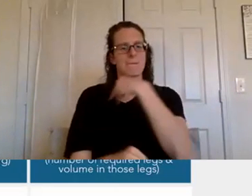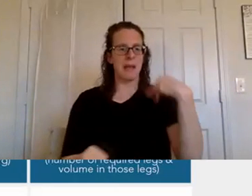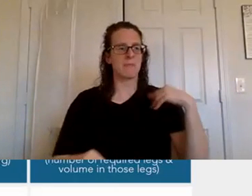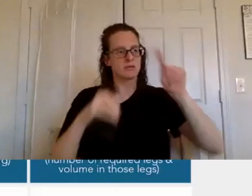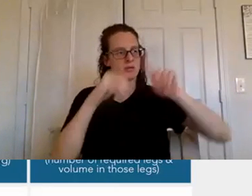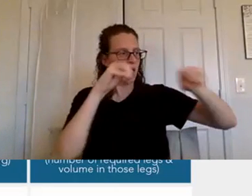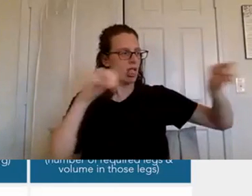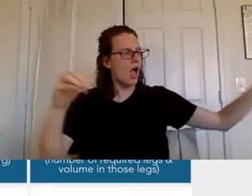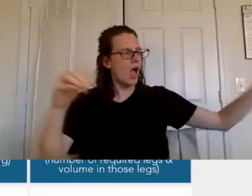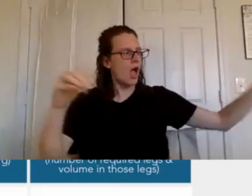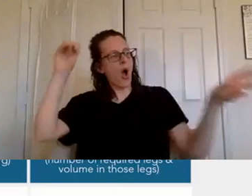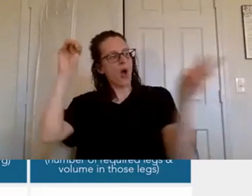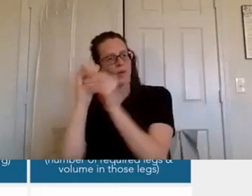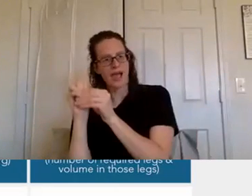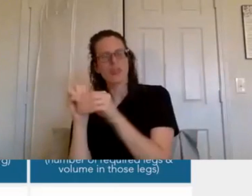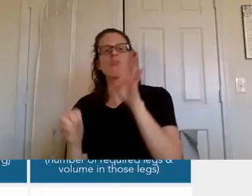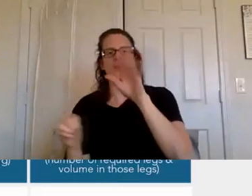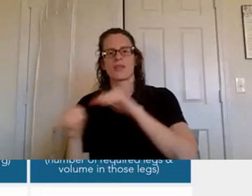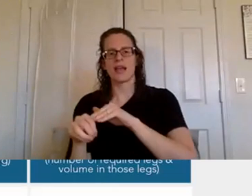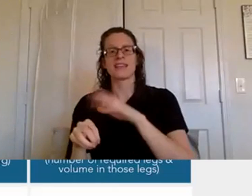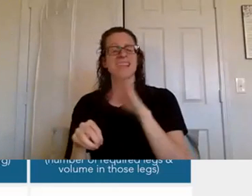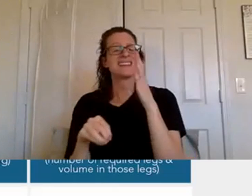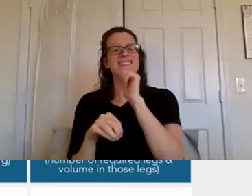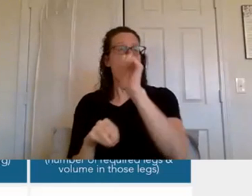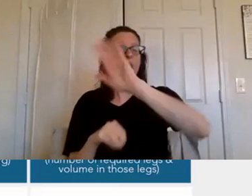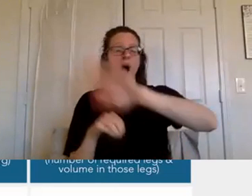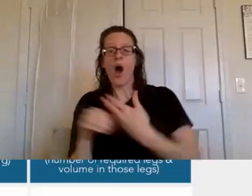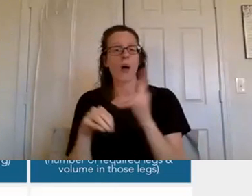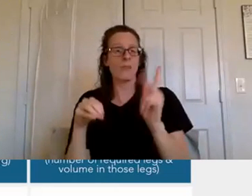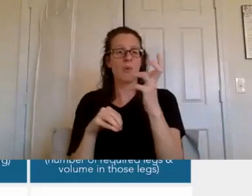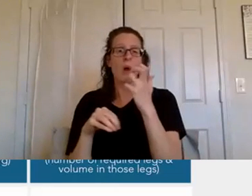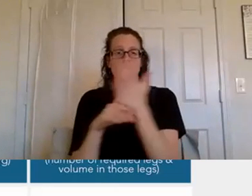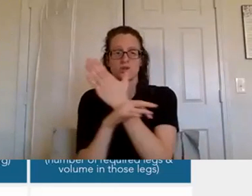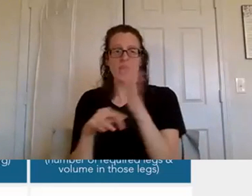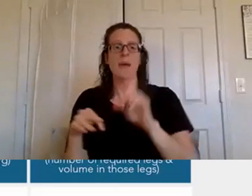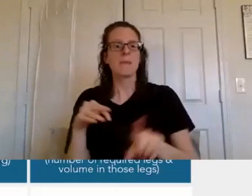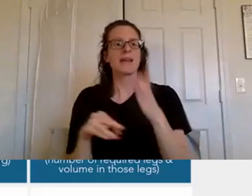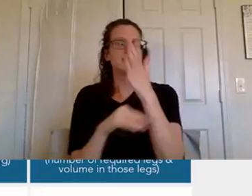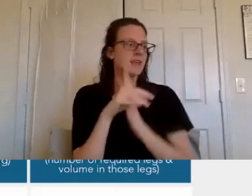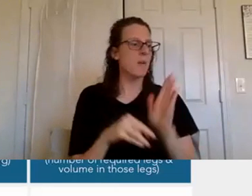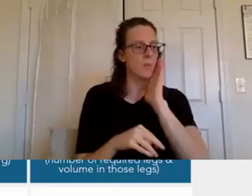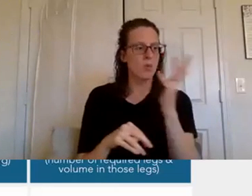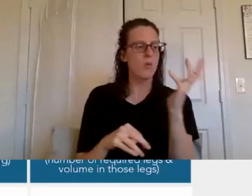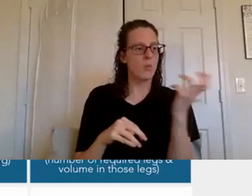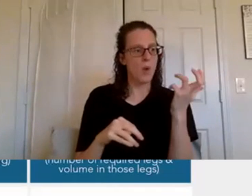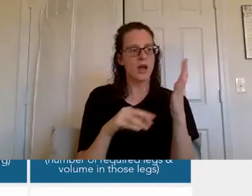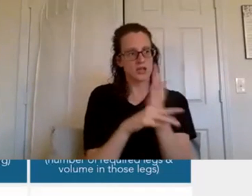and not all of them will want to share and that's okay um but you will have some that will want to share and many of them start out like britney